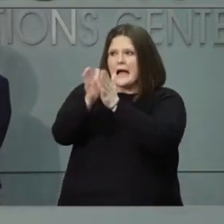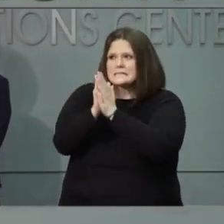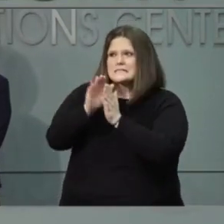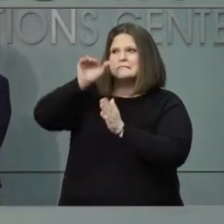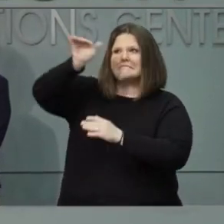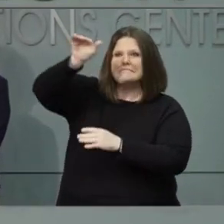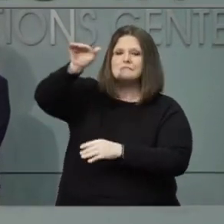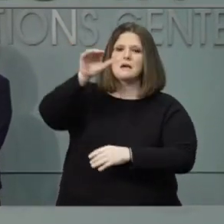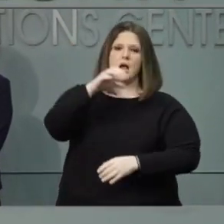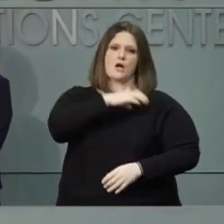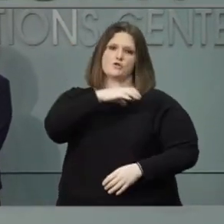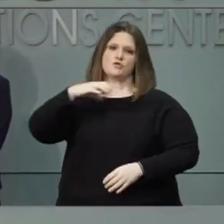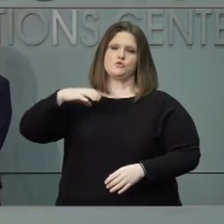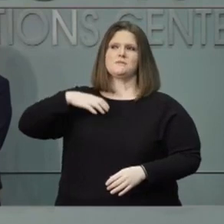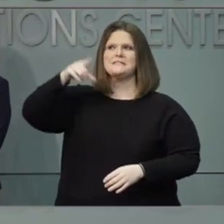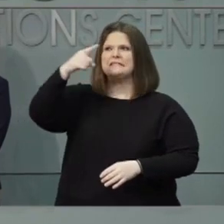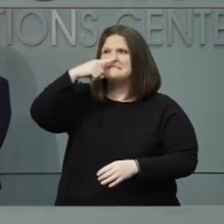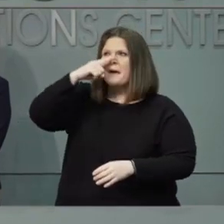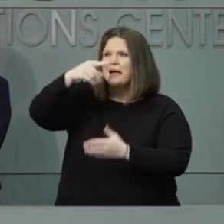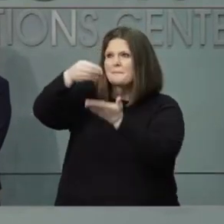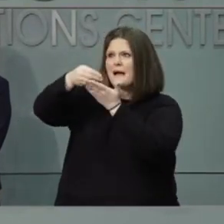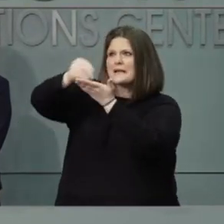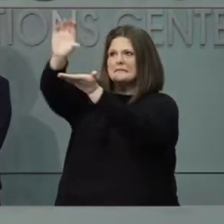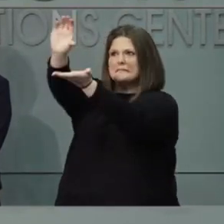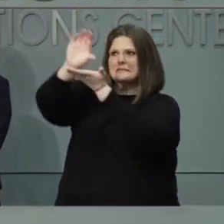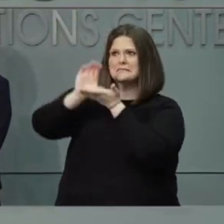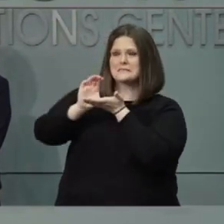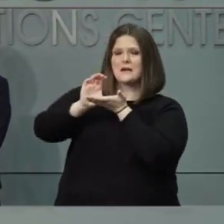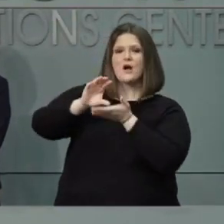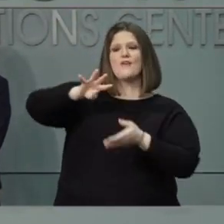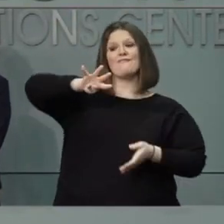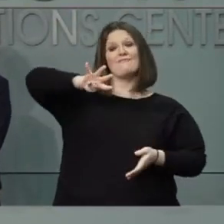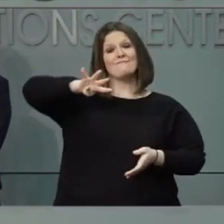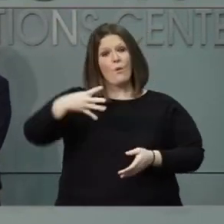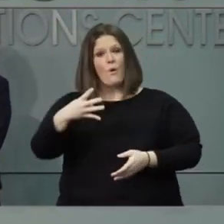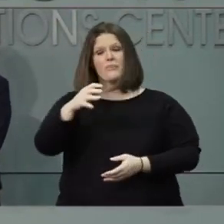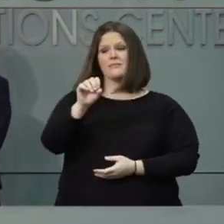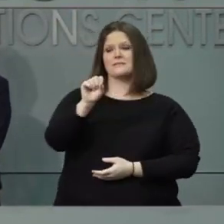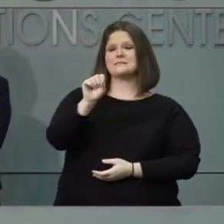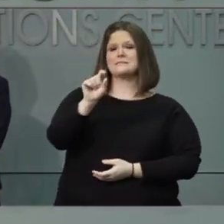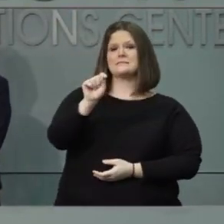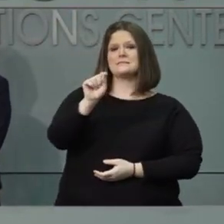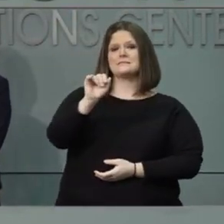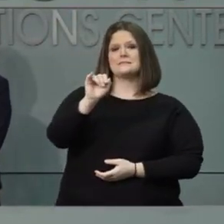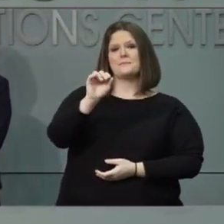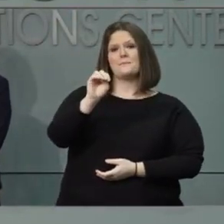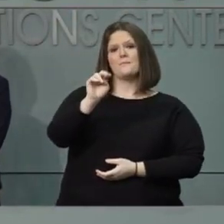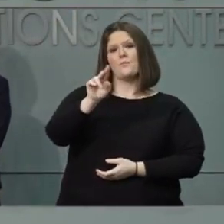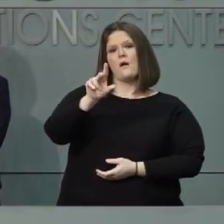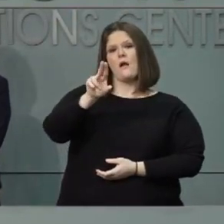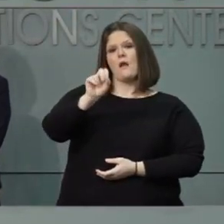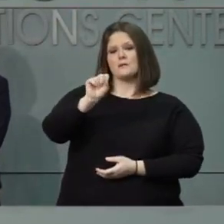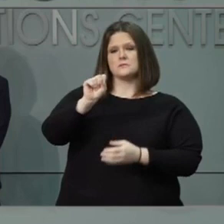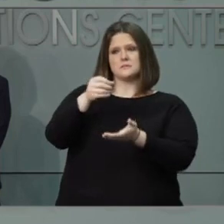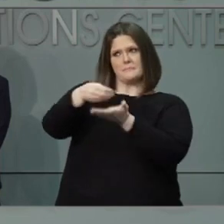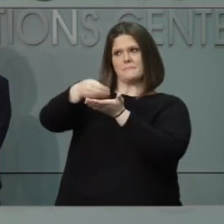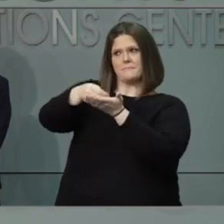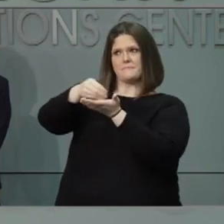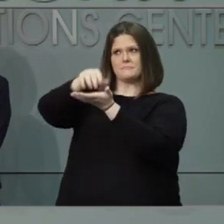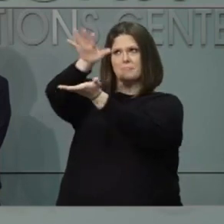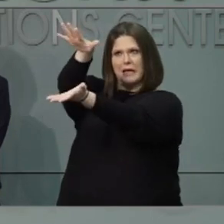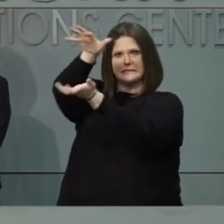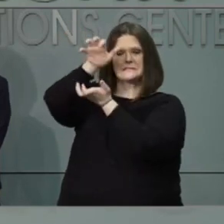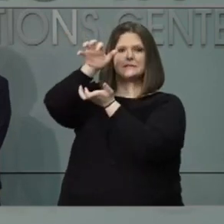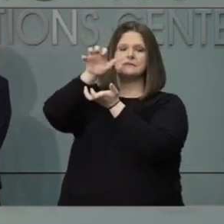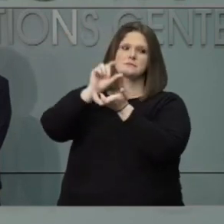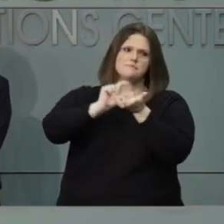Congress. A fourth stimulus package will be critical to help us with PPE, with